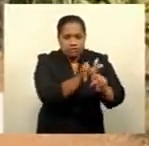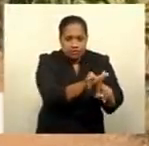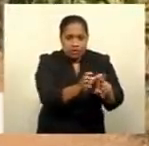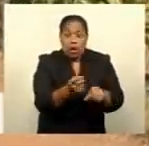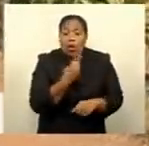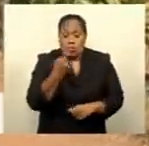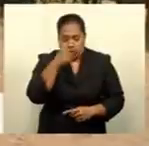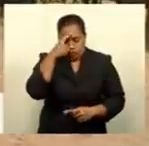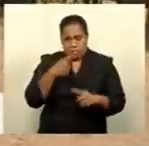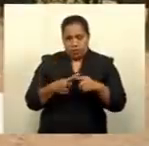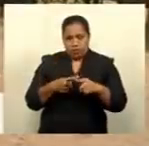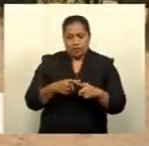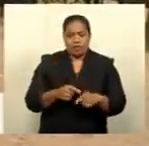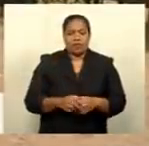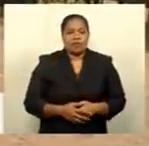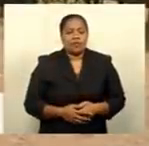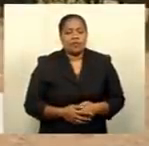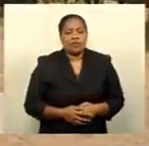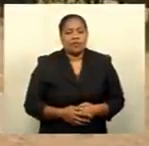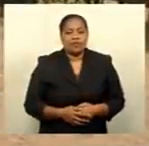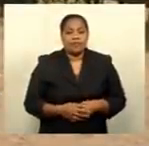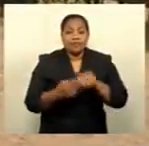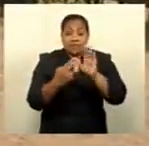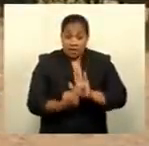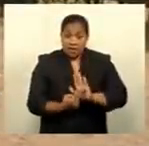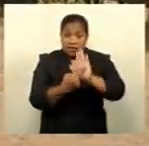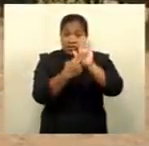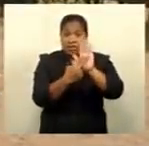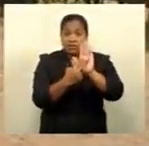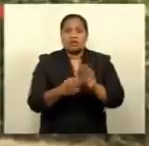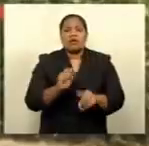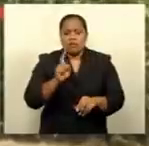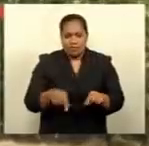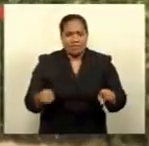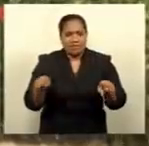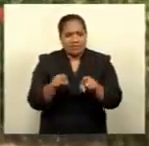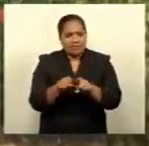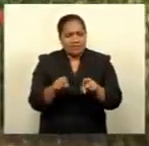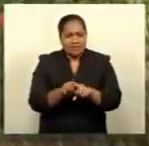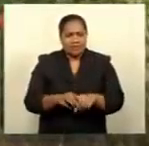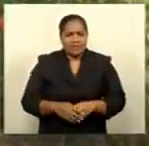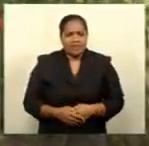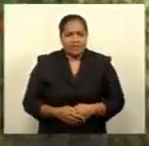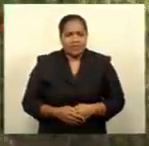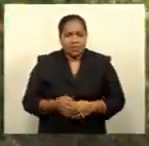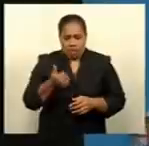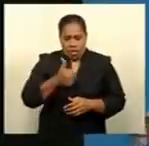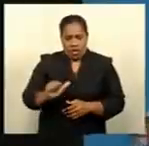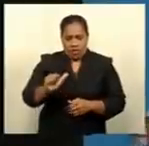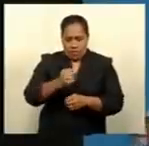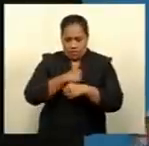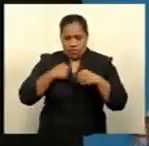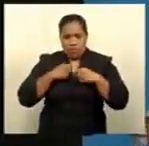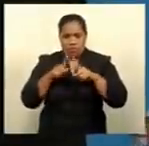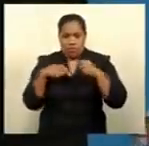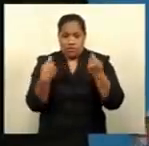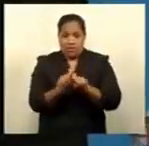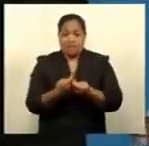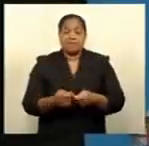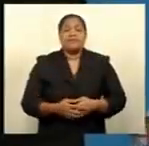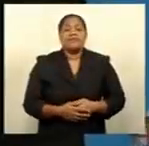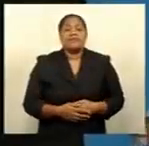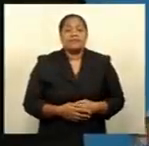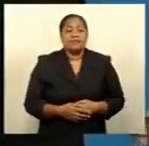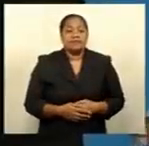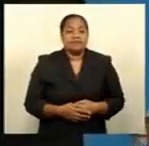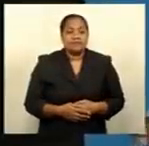infected. In the North, this will also buy us precious time to allow our vaccination team to reach all